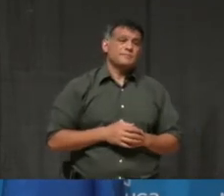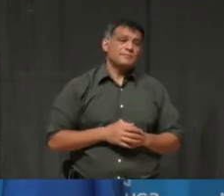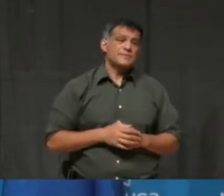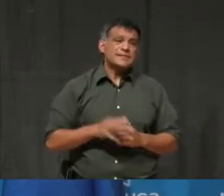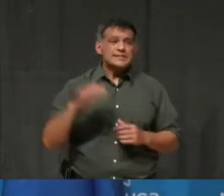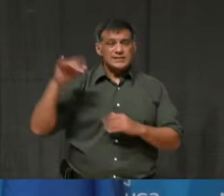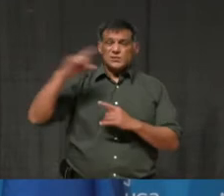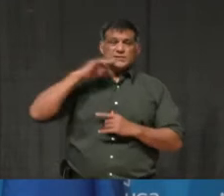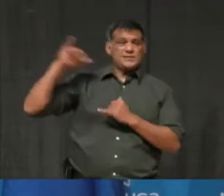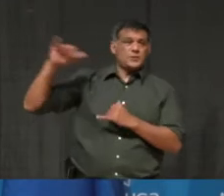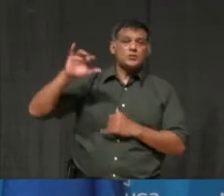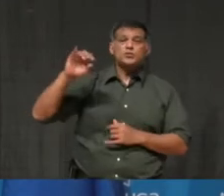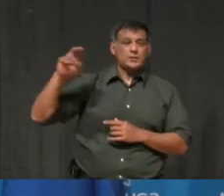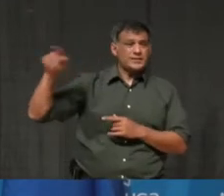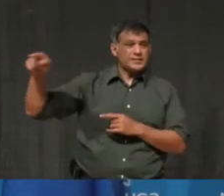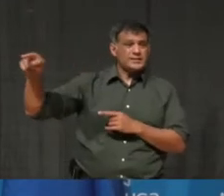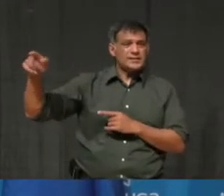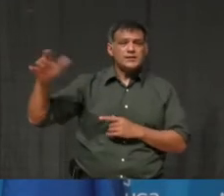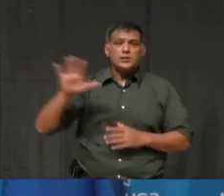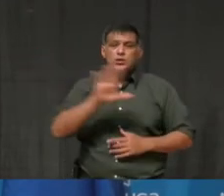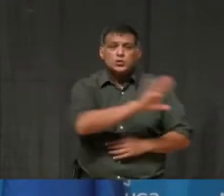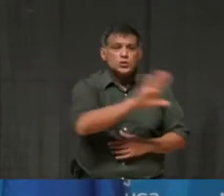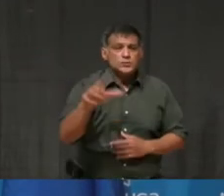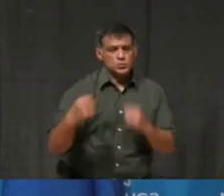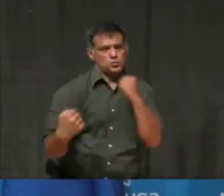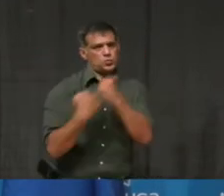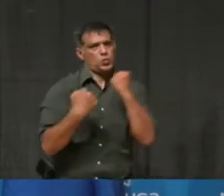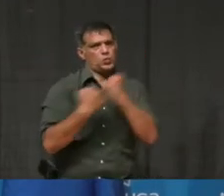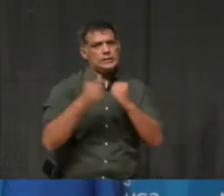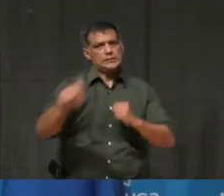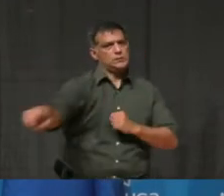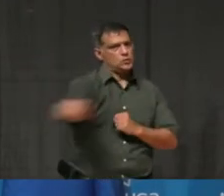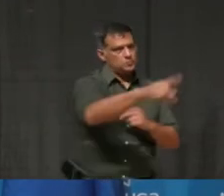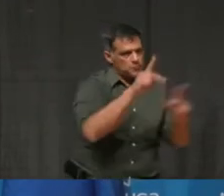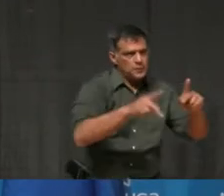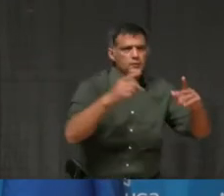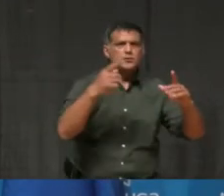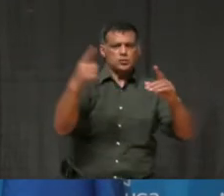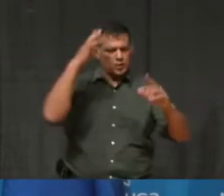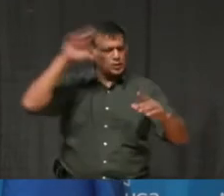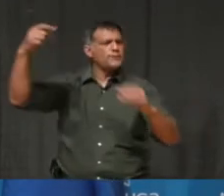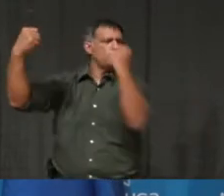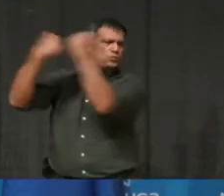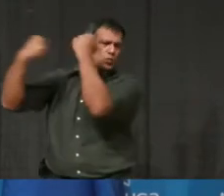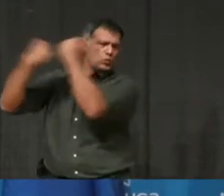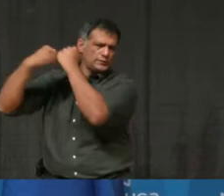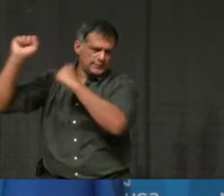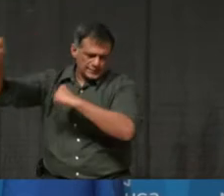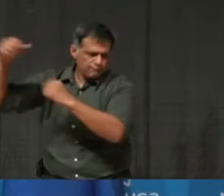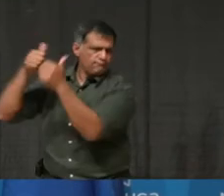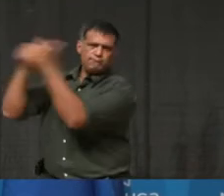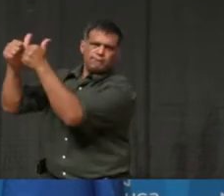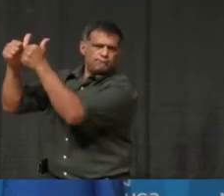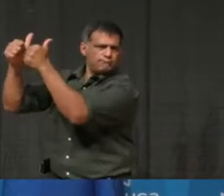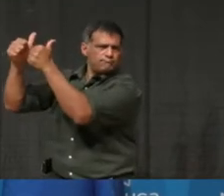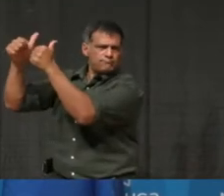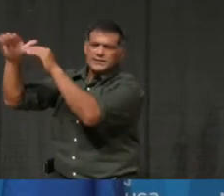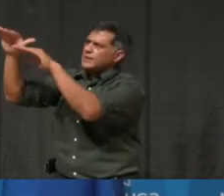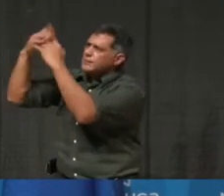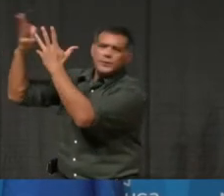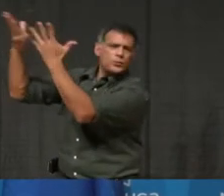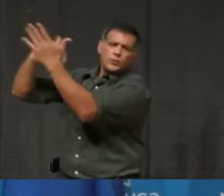said, you know, we do need your support. The government can only support us so much. And if you can buy local,